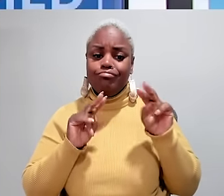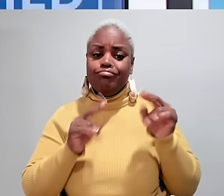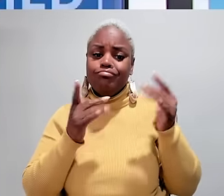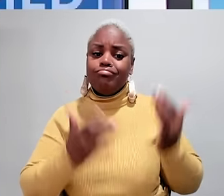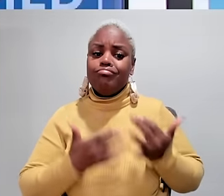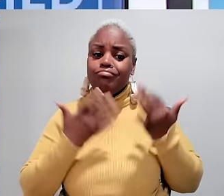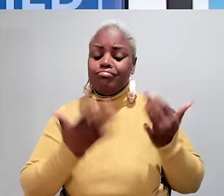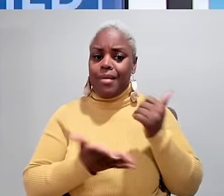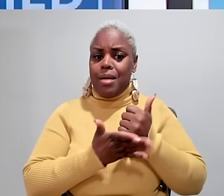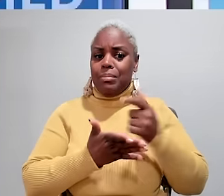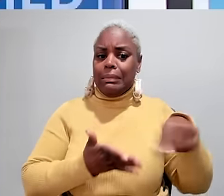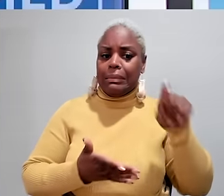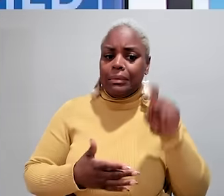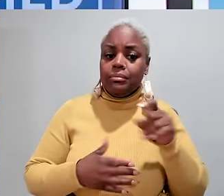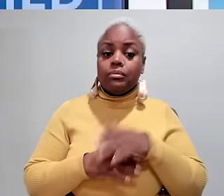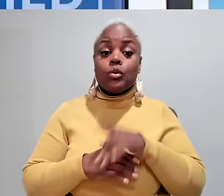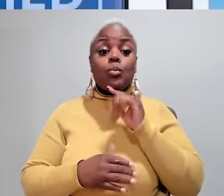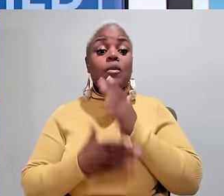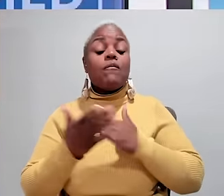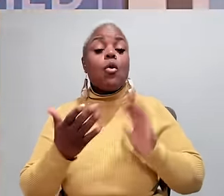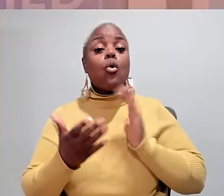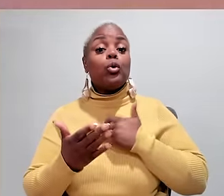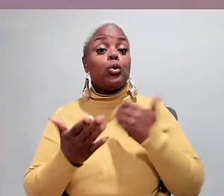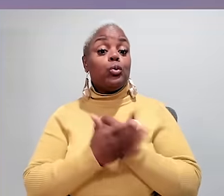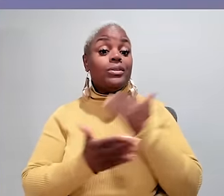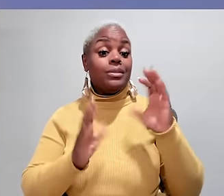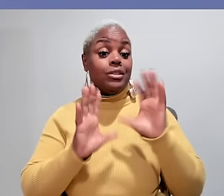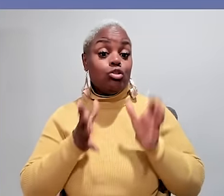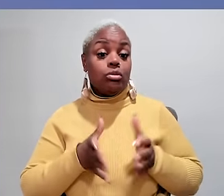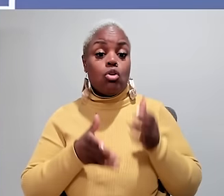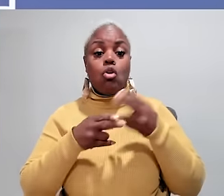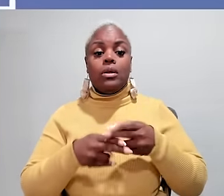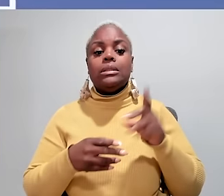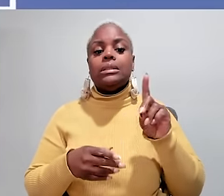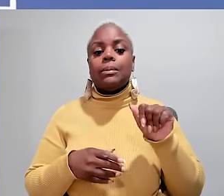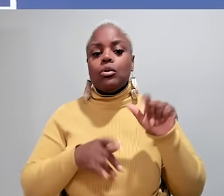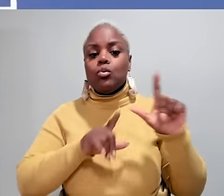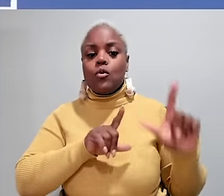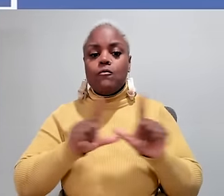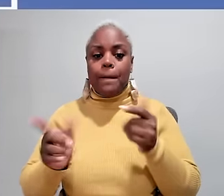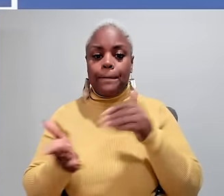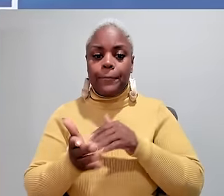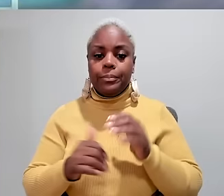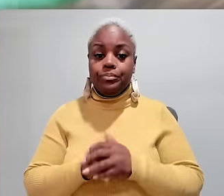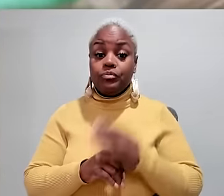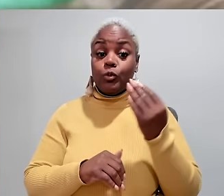are still waiting for the help they need. It's part of our new series called Disability Reframed.